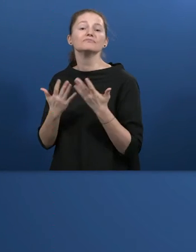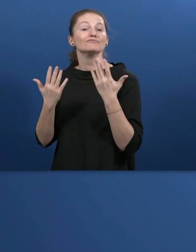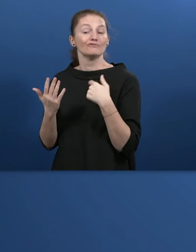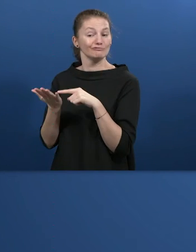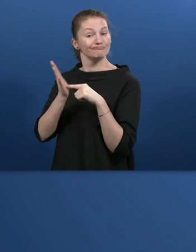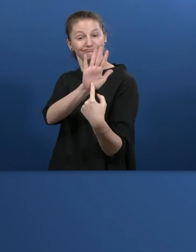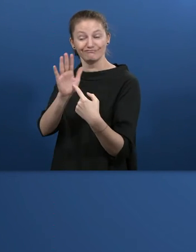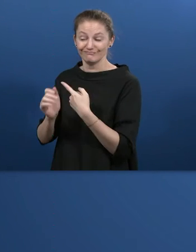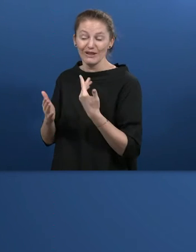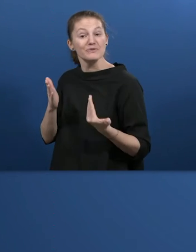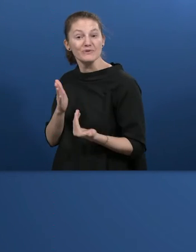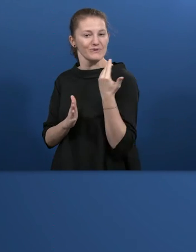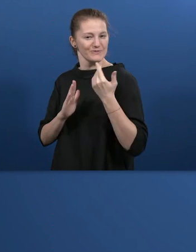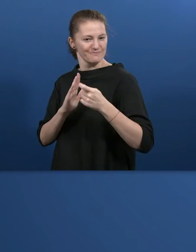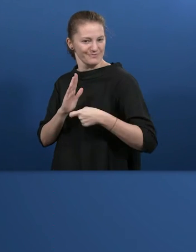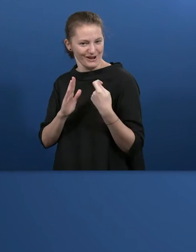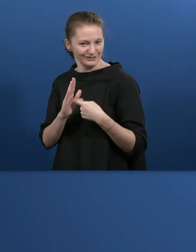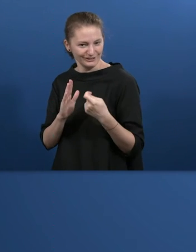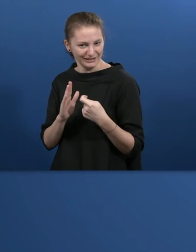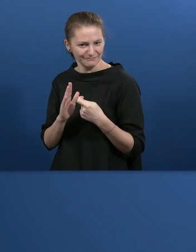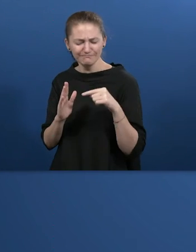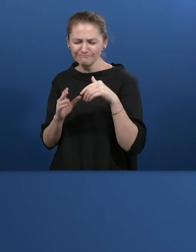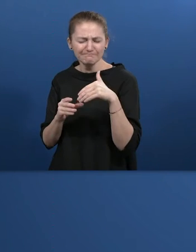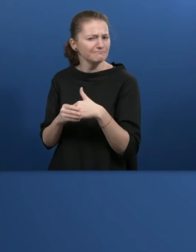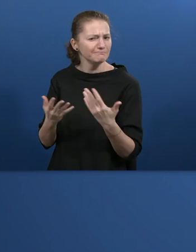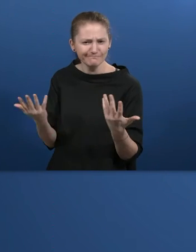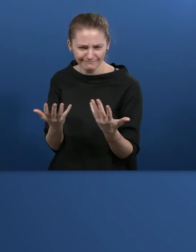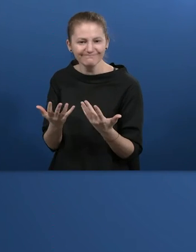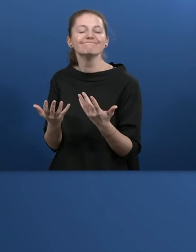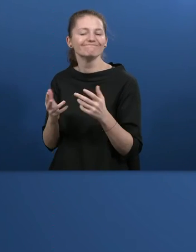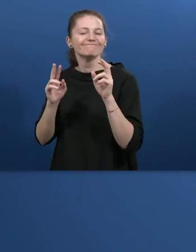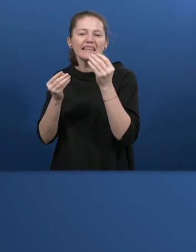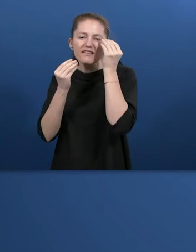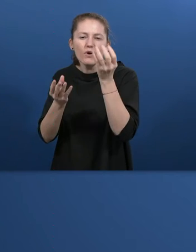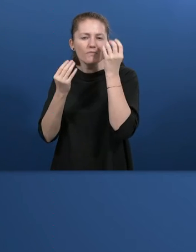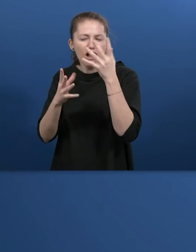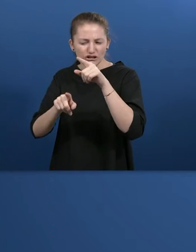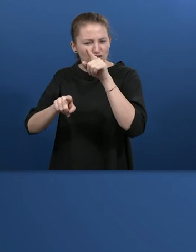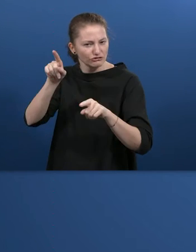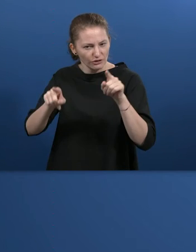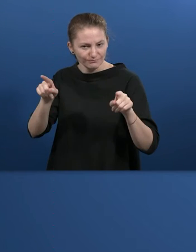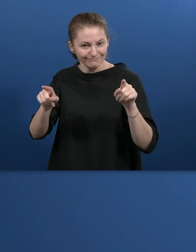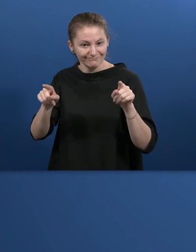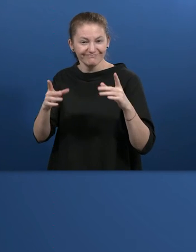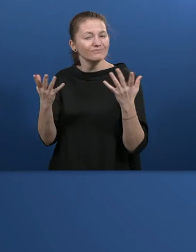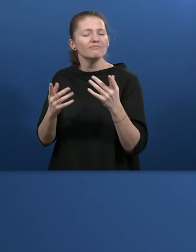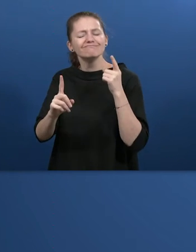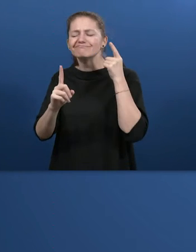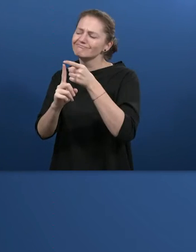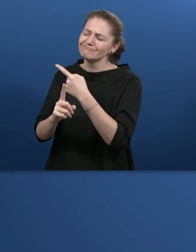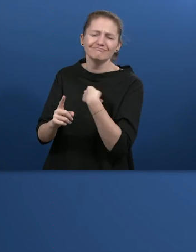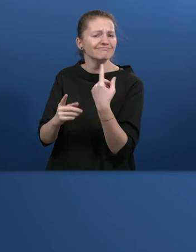I want to show you our newest project. It's called the kind of Information Channels for All. Because our goal,